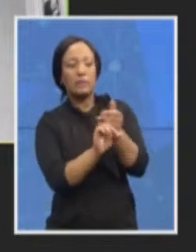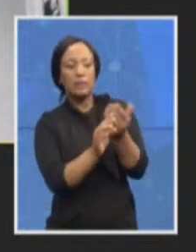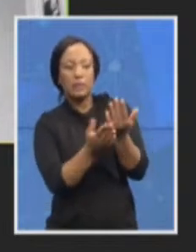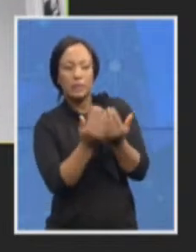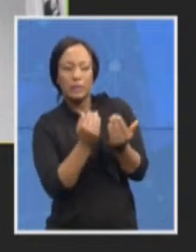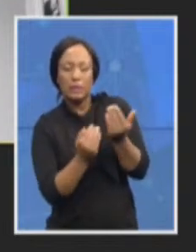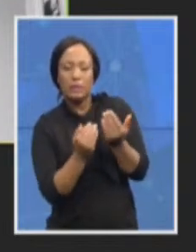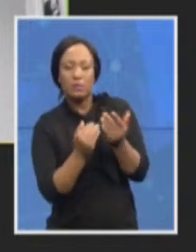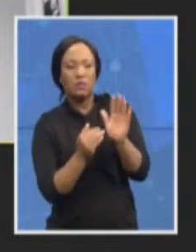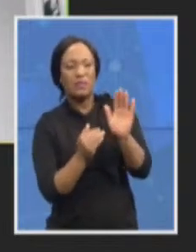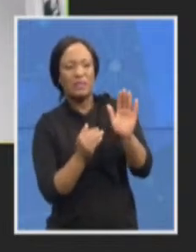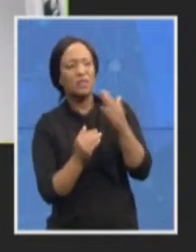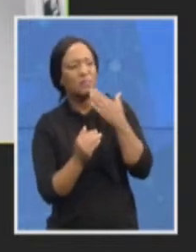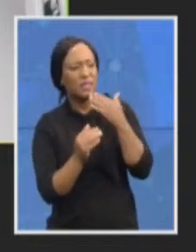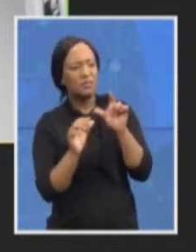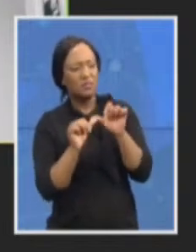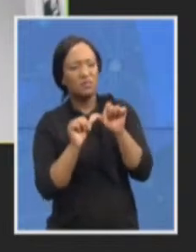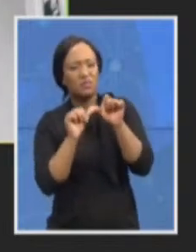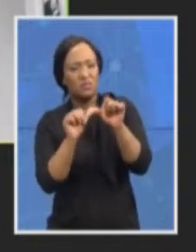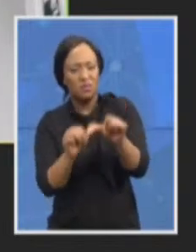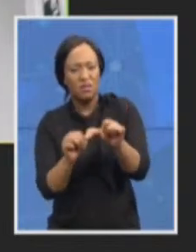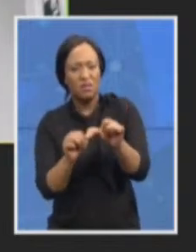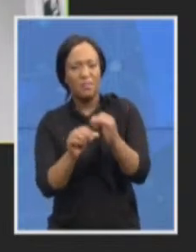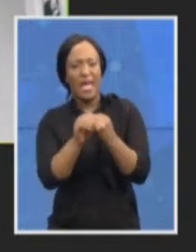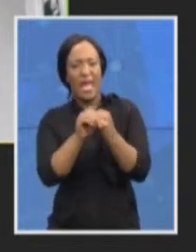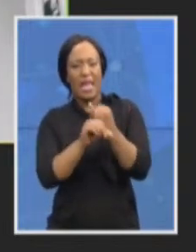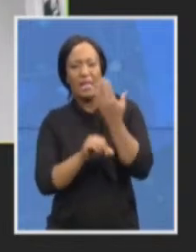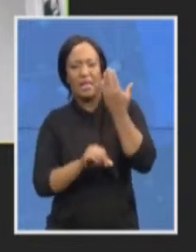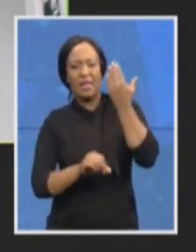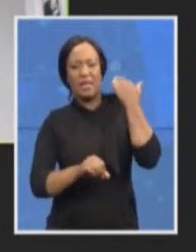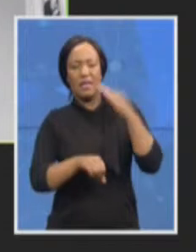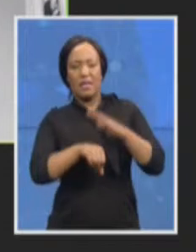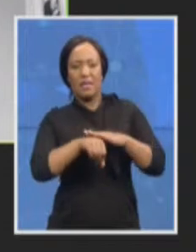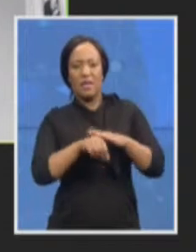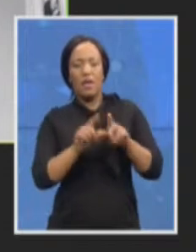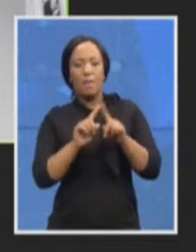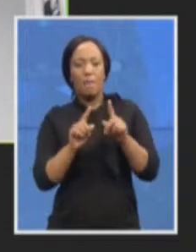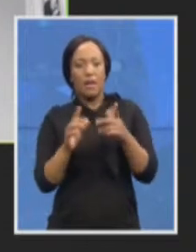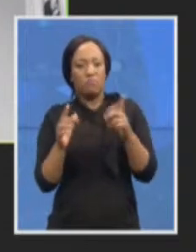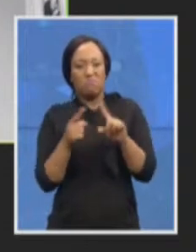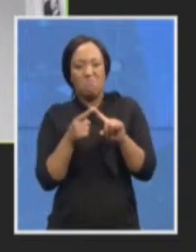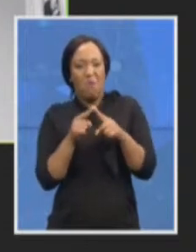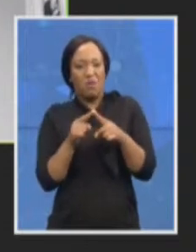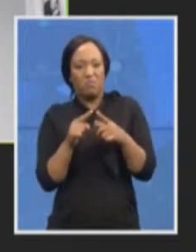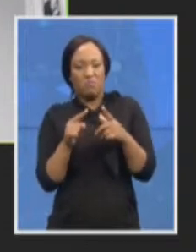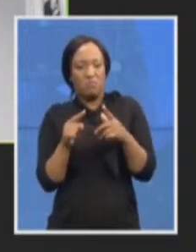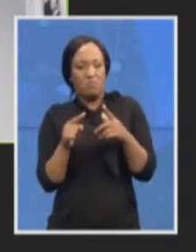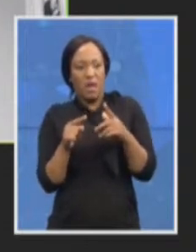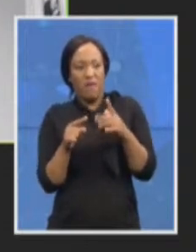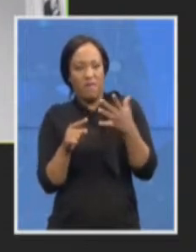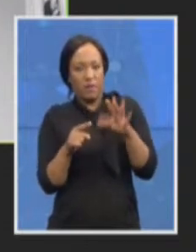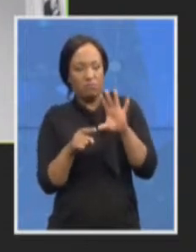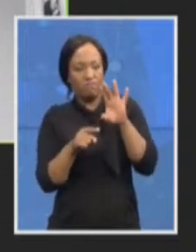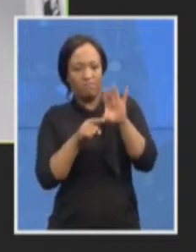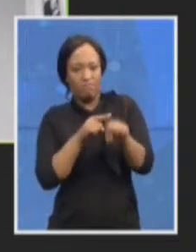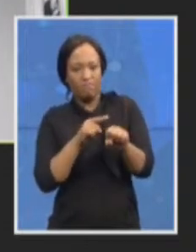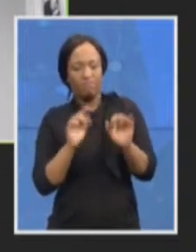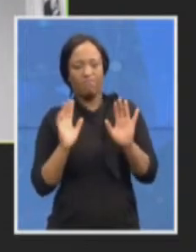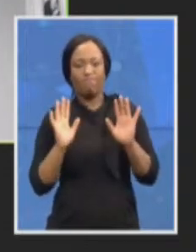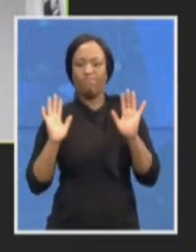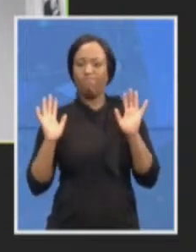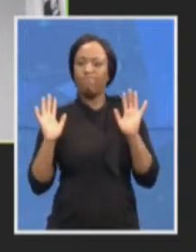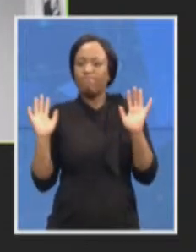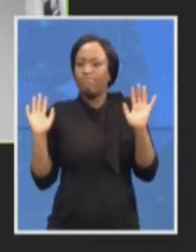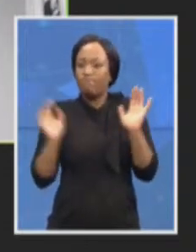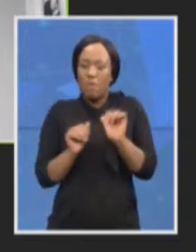earlier phases, but they got to a point when I realized it would be in the interest of all concerned that Advocate Cronier does leave and